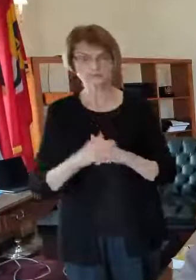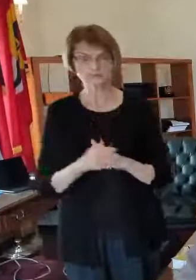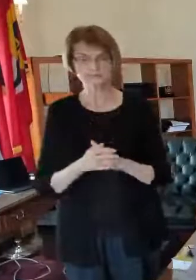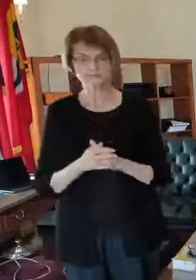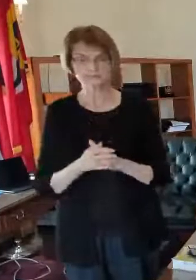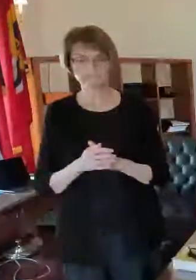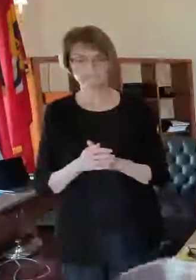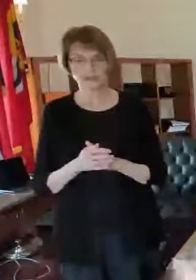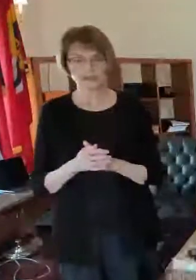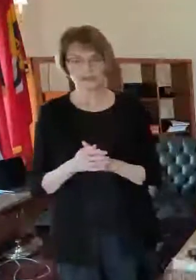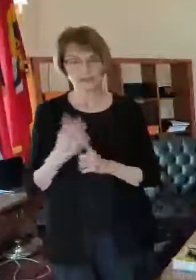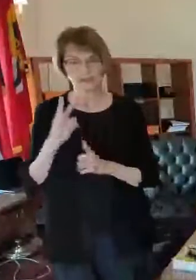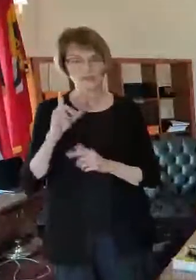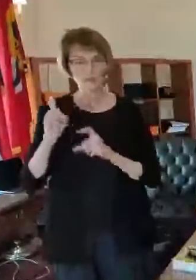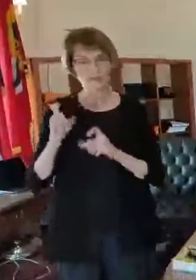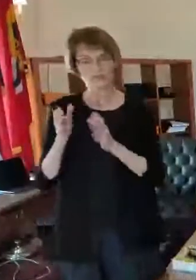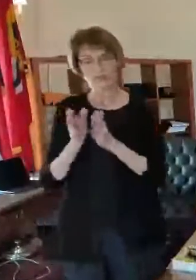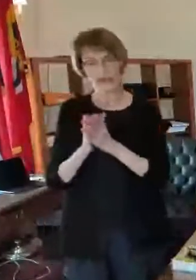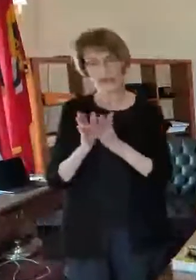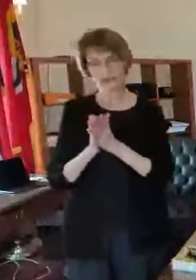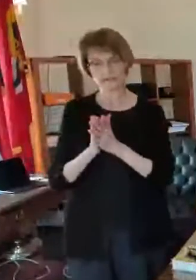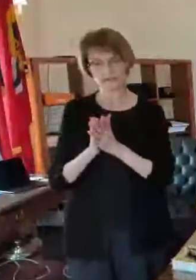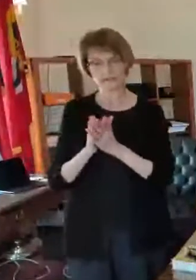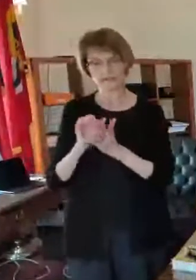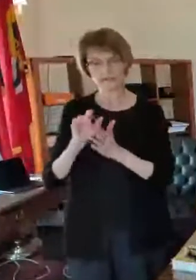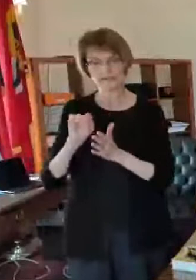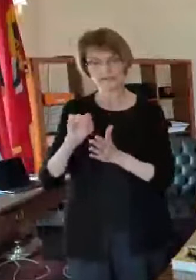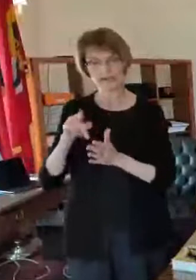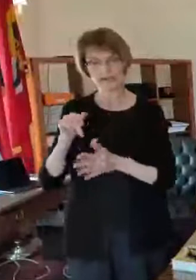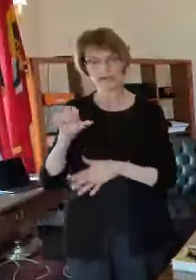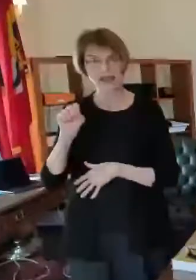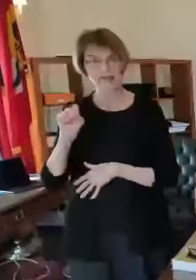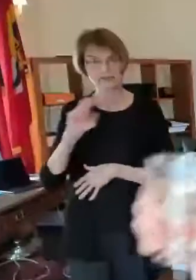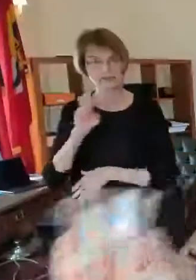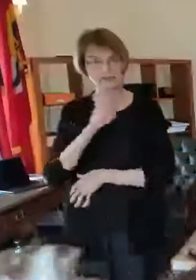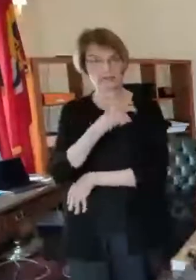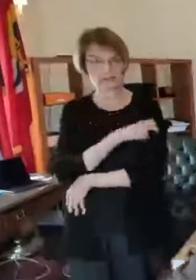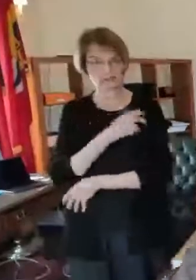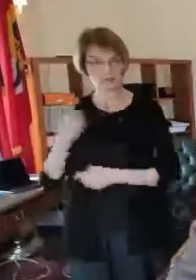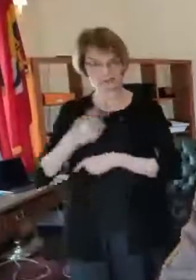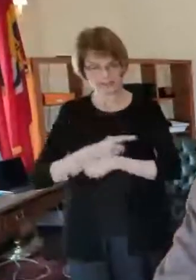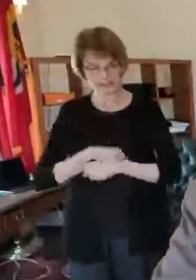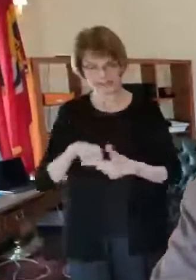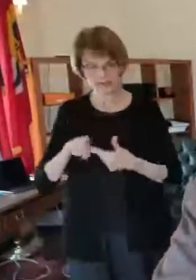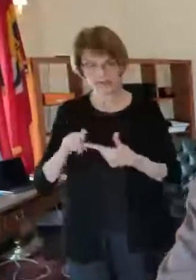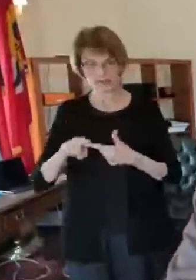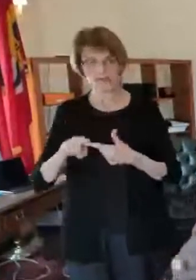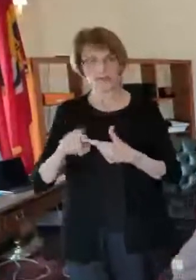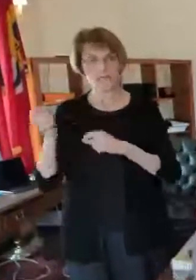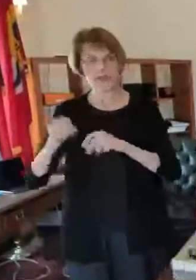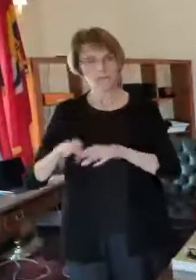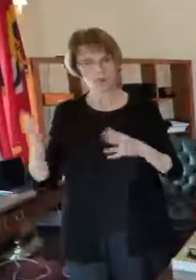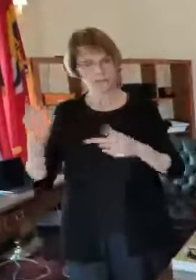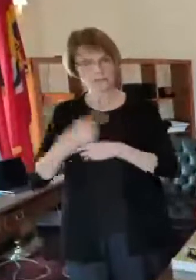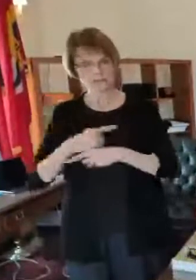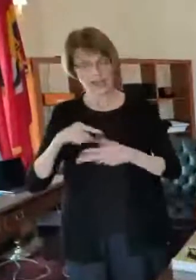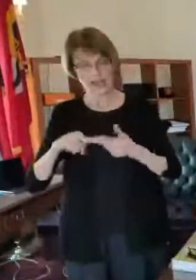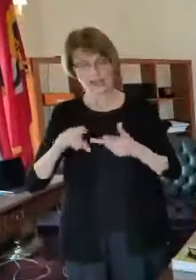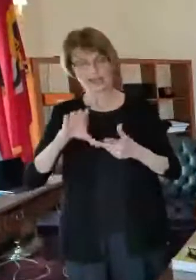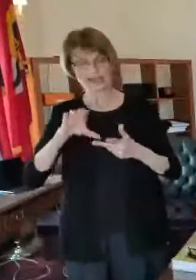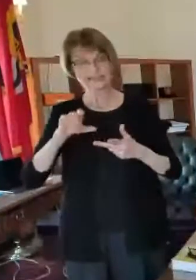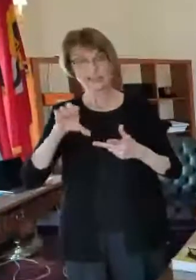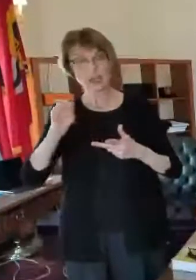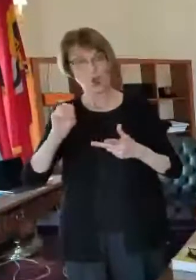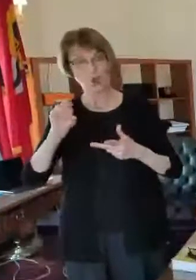have a couple of questions submitted about st patrick's day opening day and cinco de mayo and what kind of guidelines the city